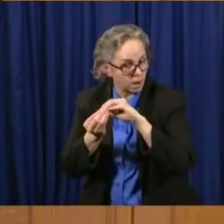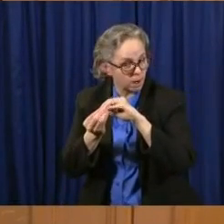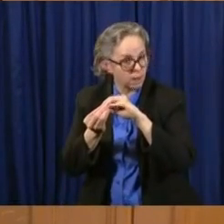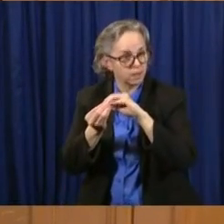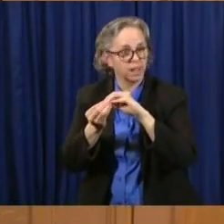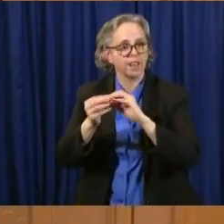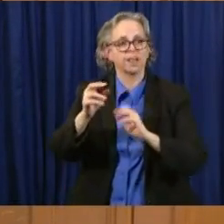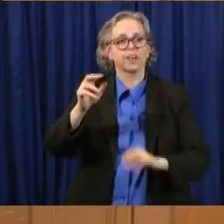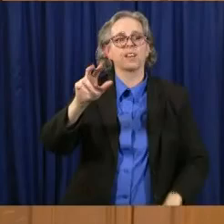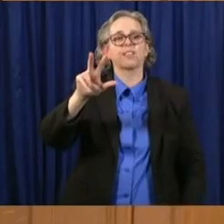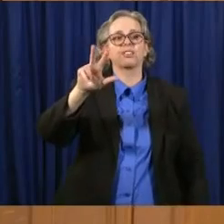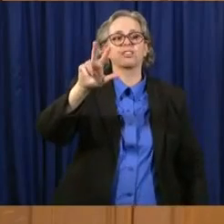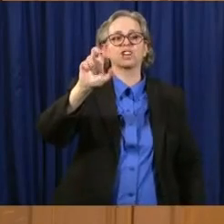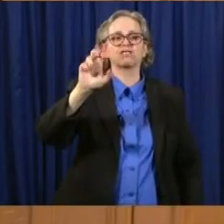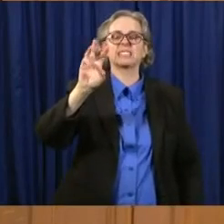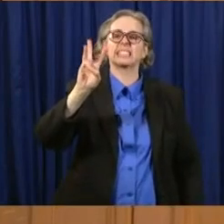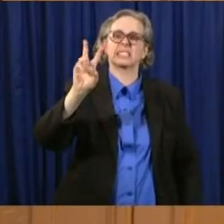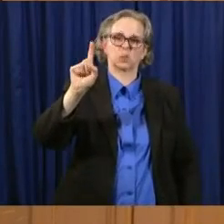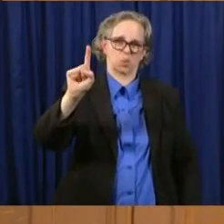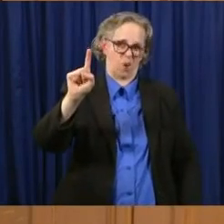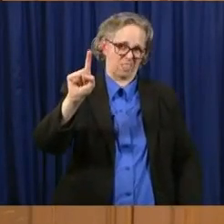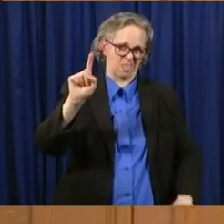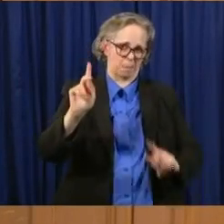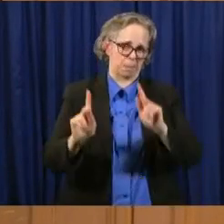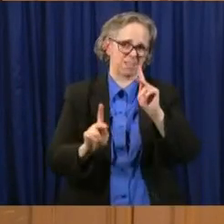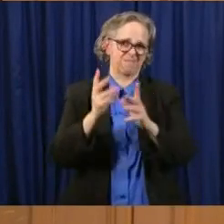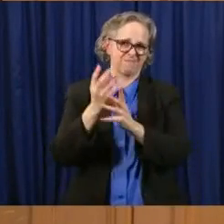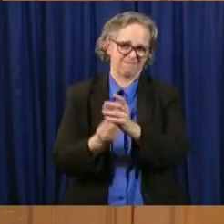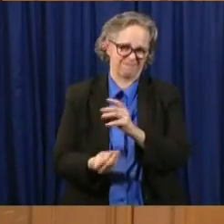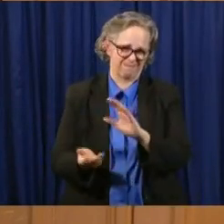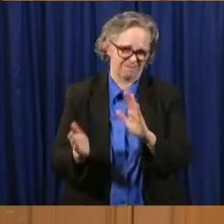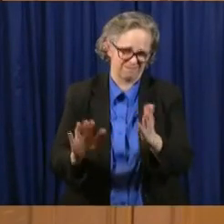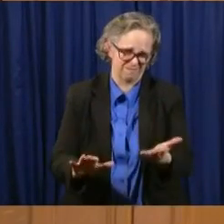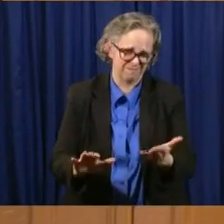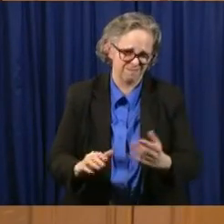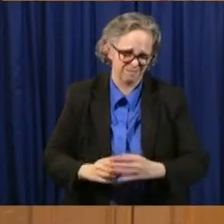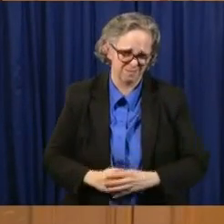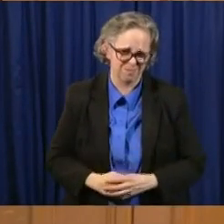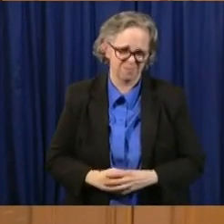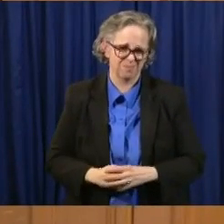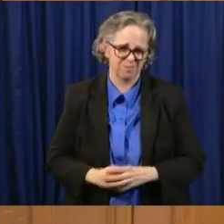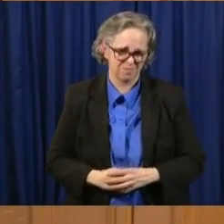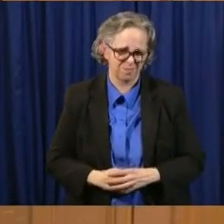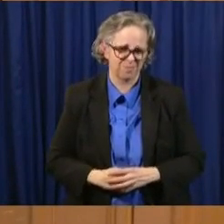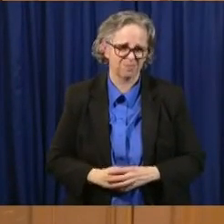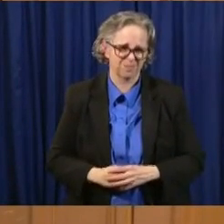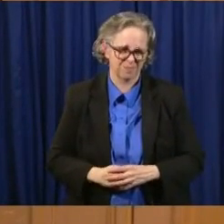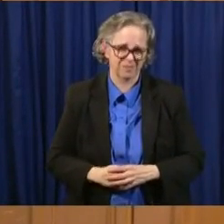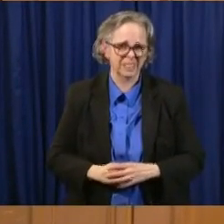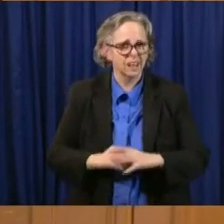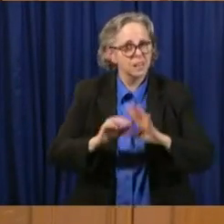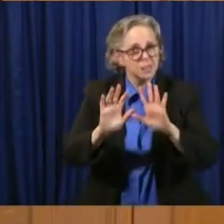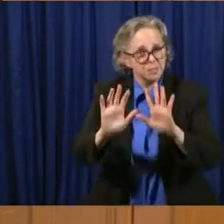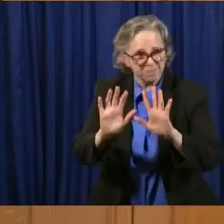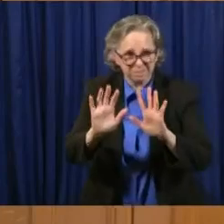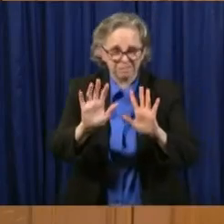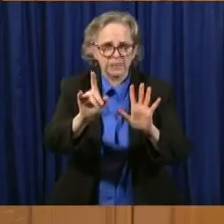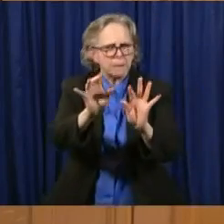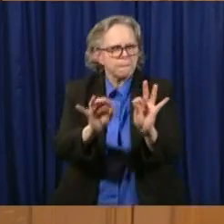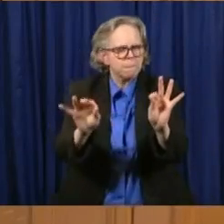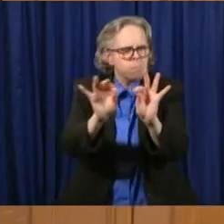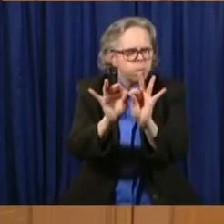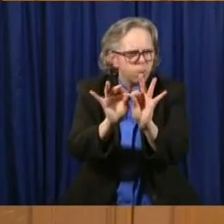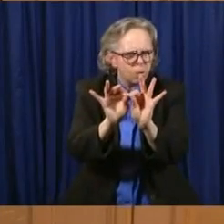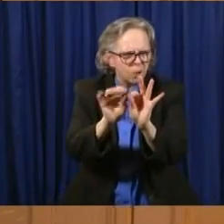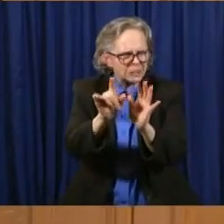361 deaths. Um, again, it's really important to say that we still know that these numbers